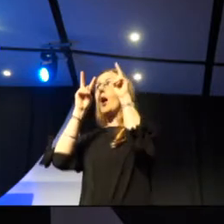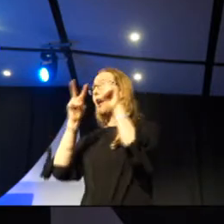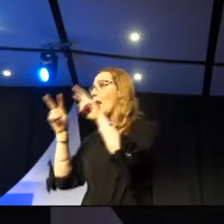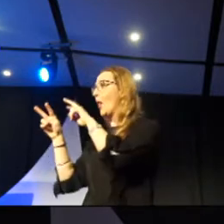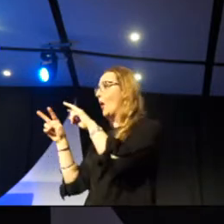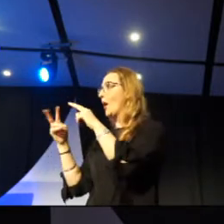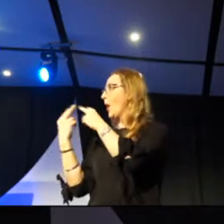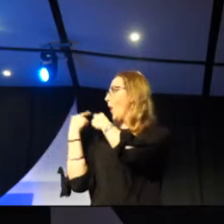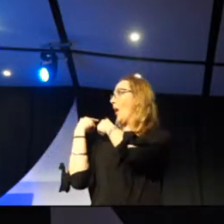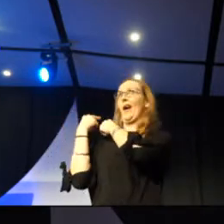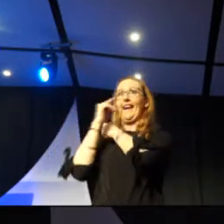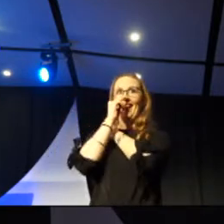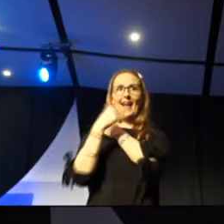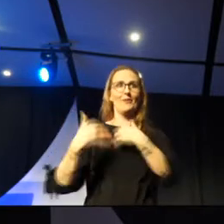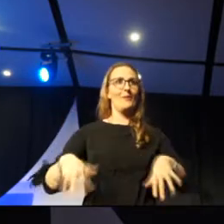behind you.